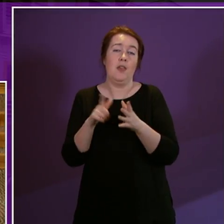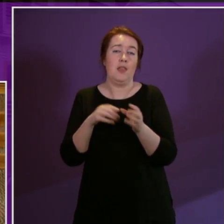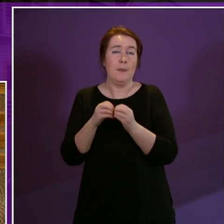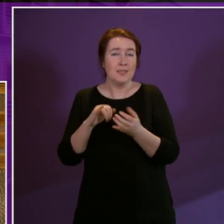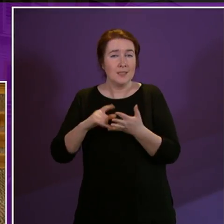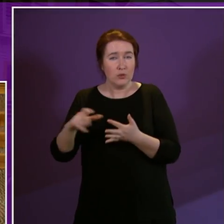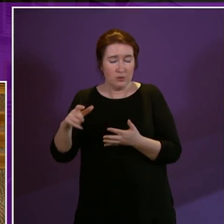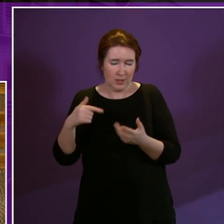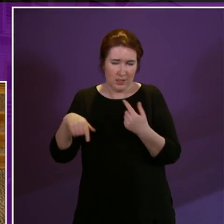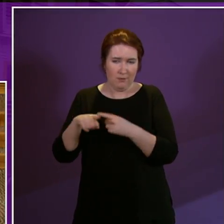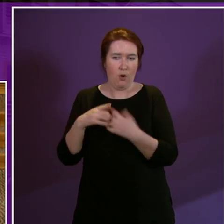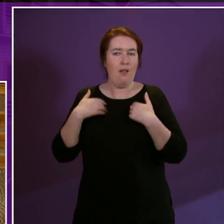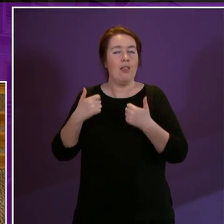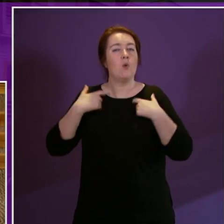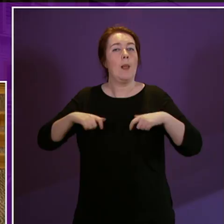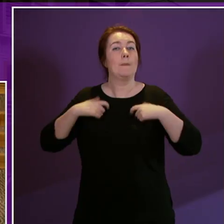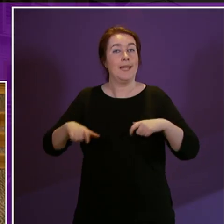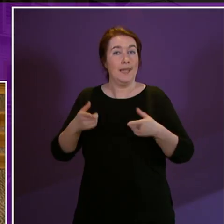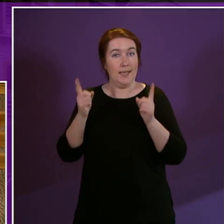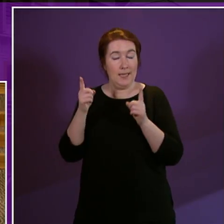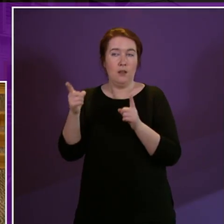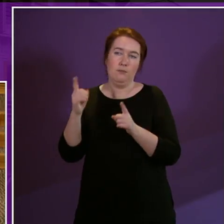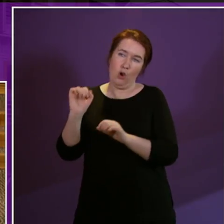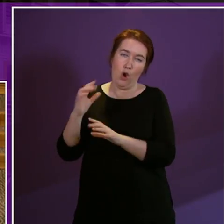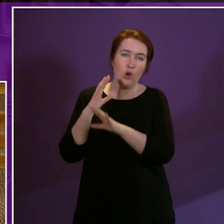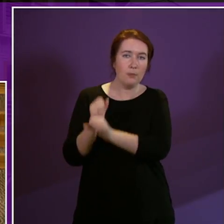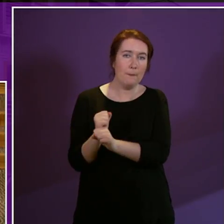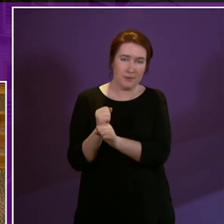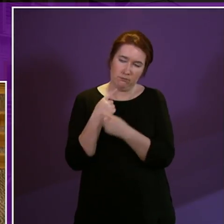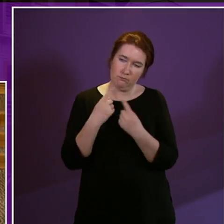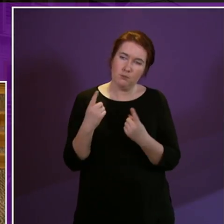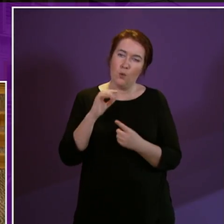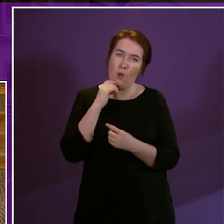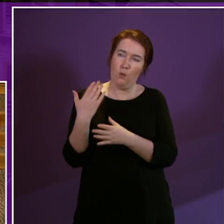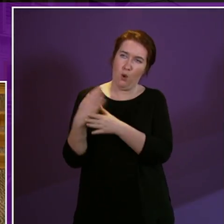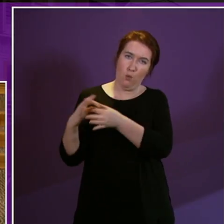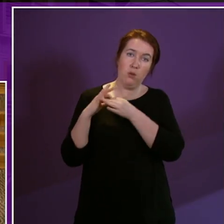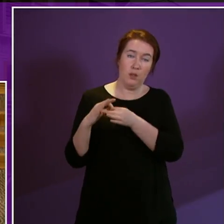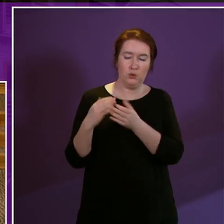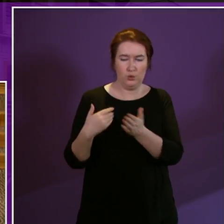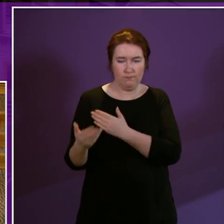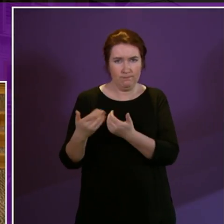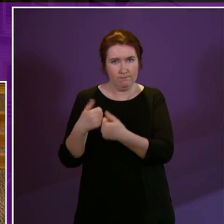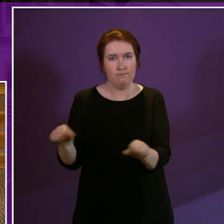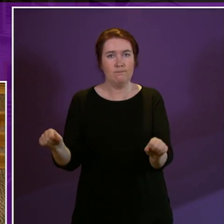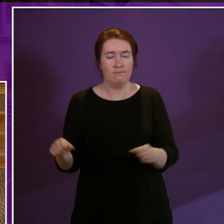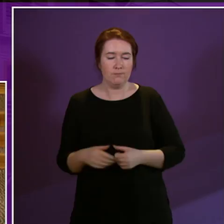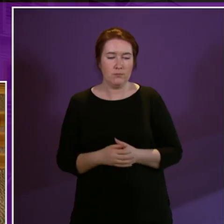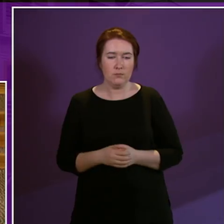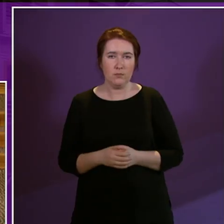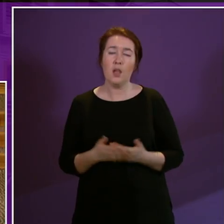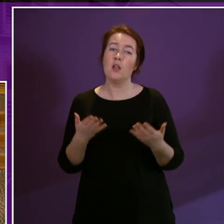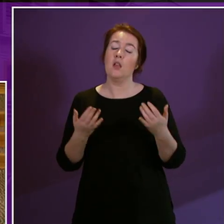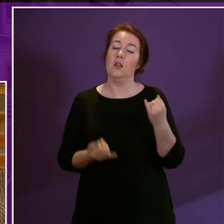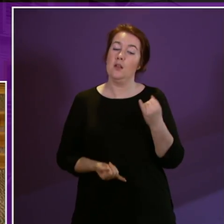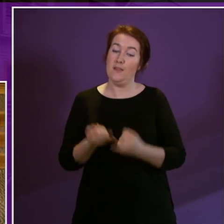for Health and Wellbeing for the commitment she's made to work with us in tackling those finally let